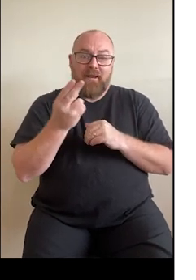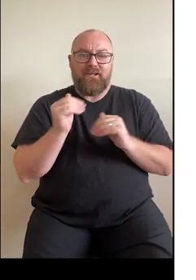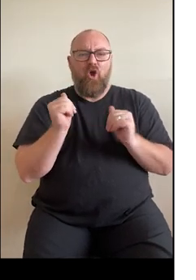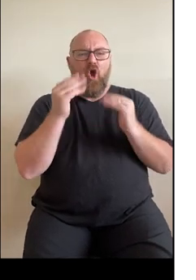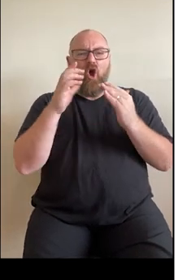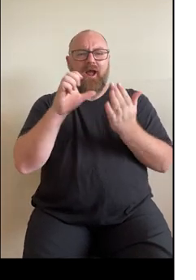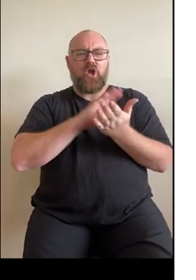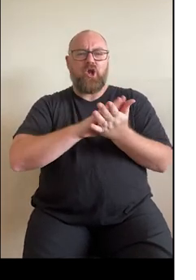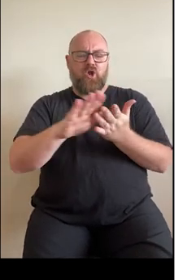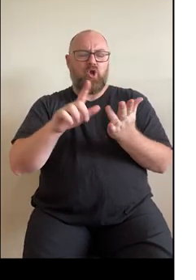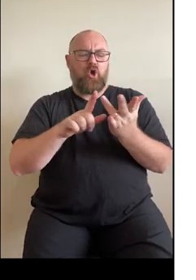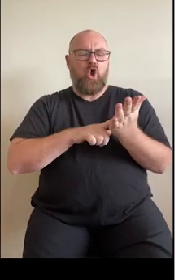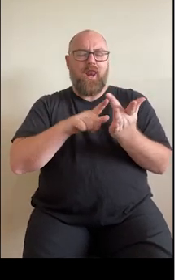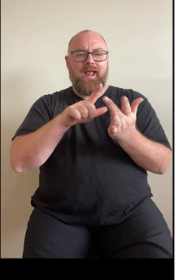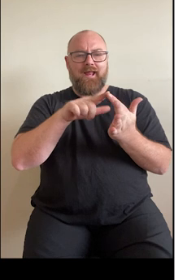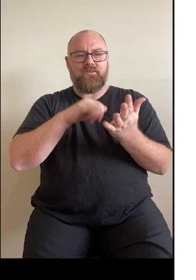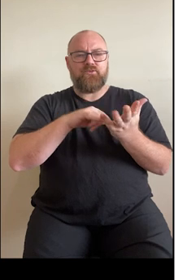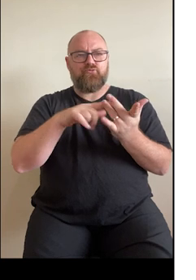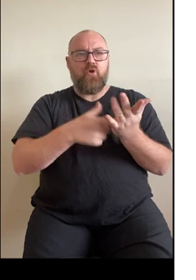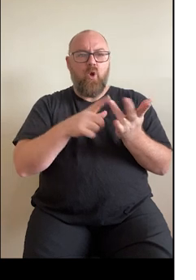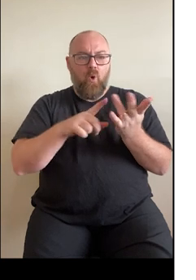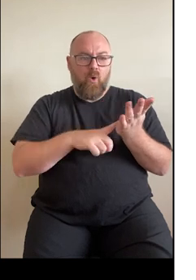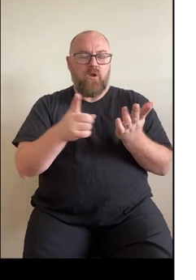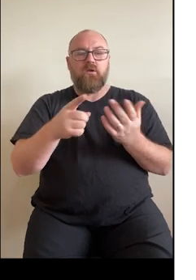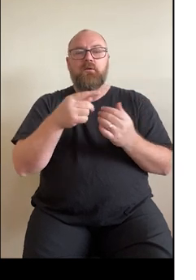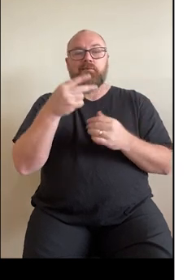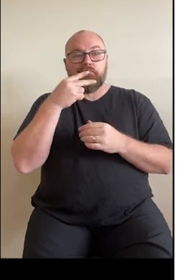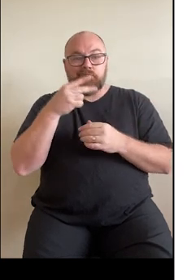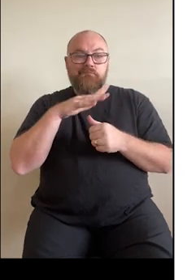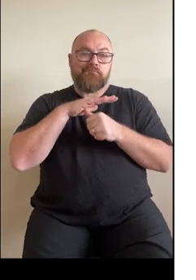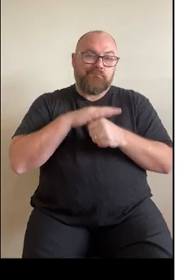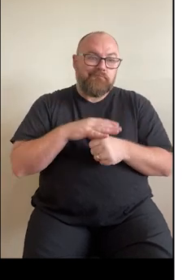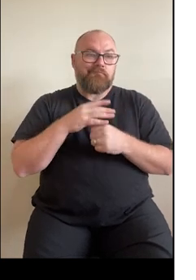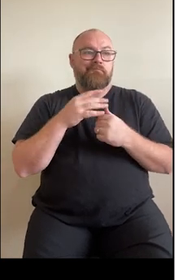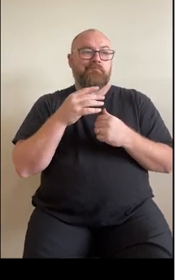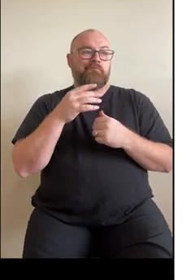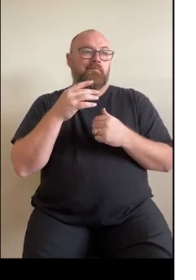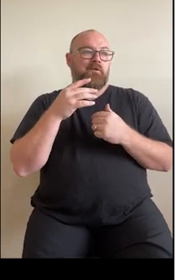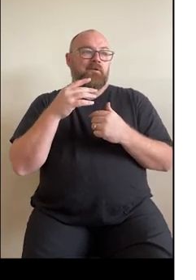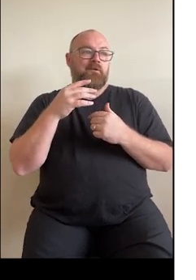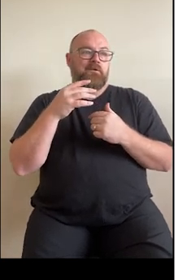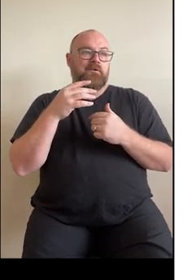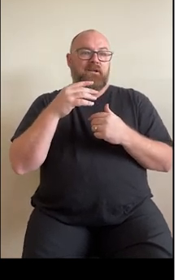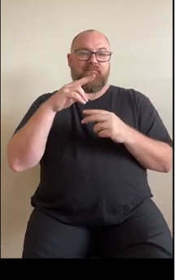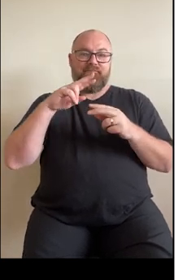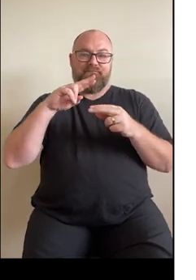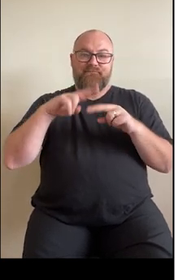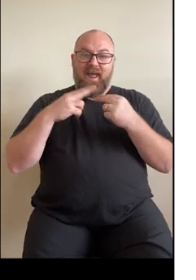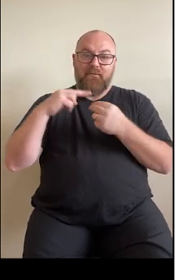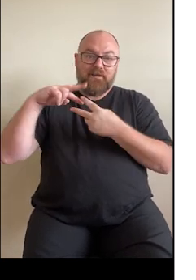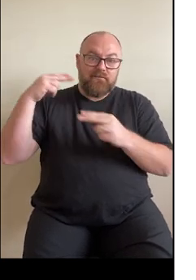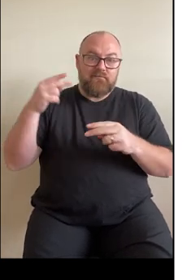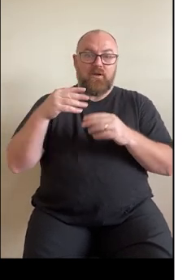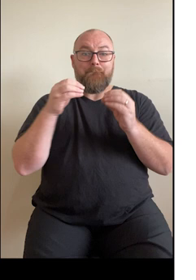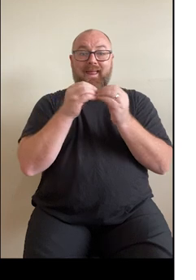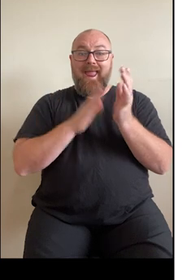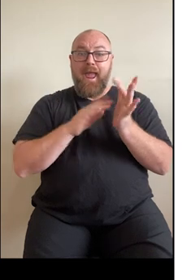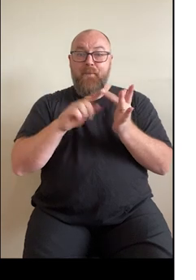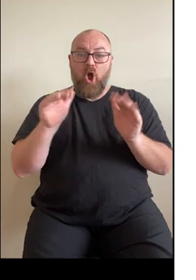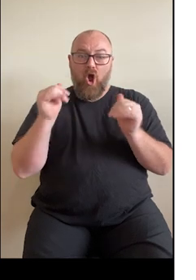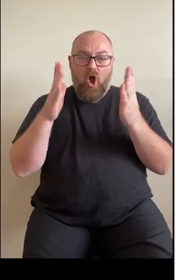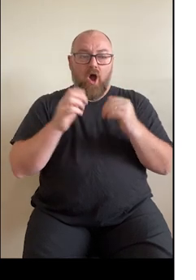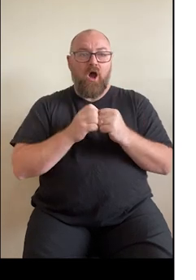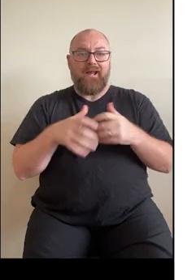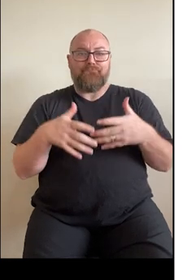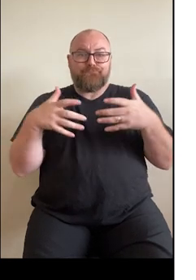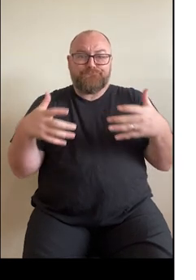a family history, depression, age, smoking, a high BMI or increased weight and your gender.